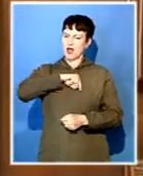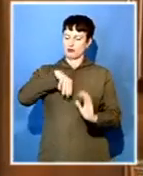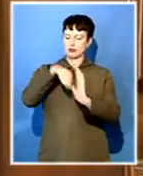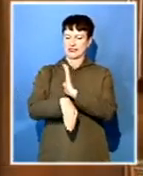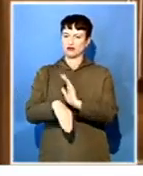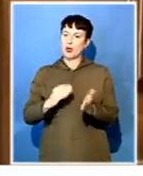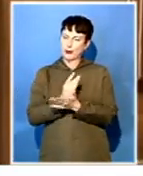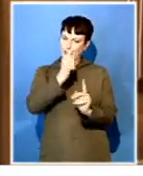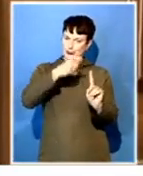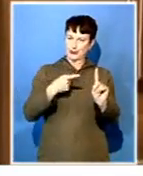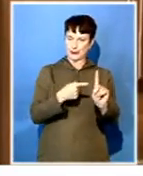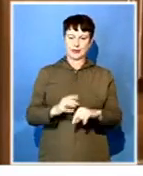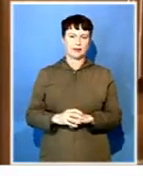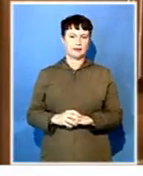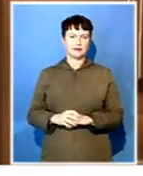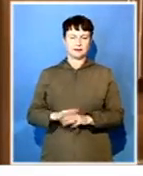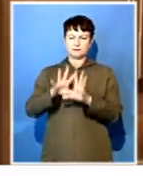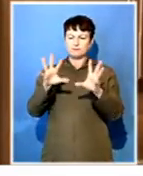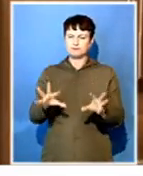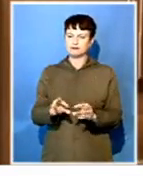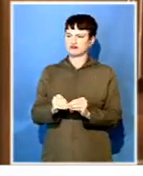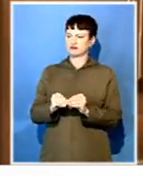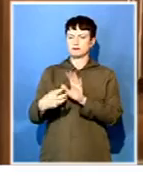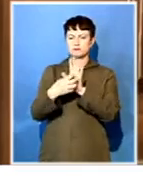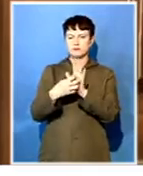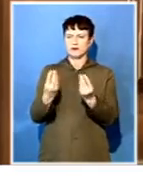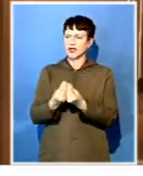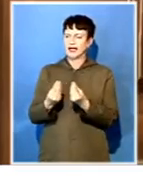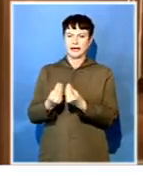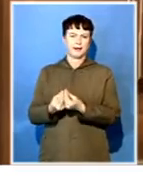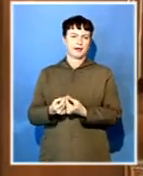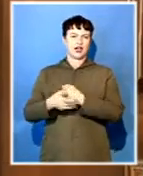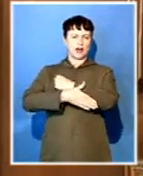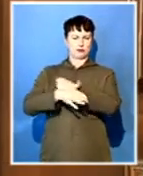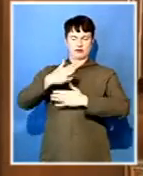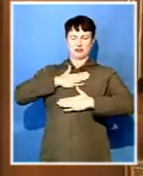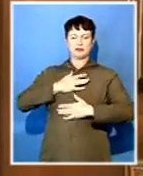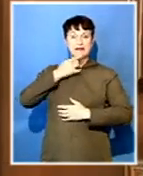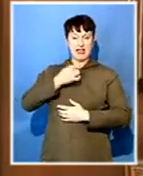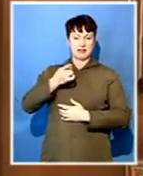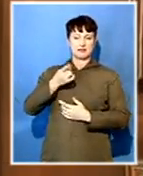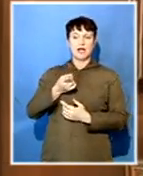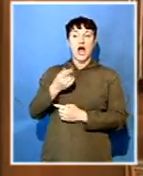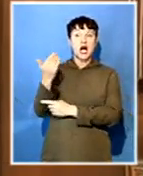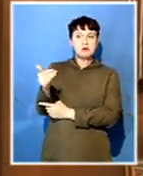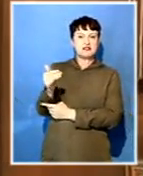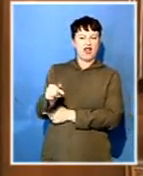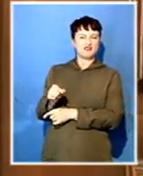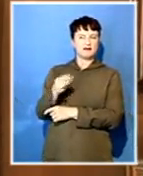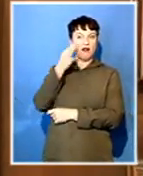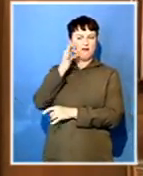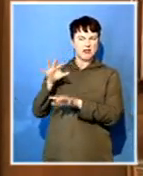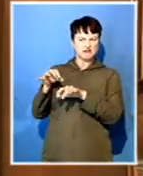these things that have been publicised about our country, state capture, corruption, and we are